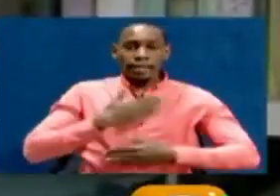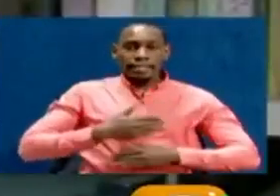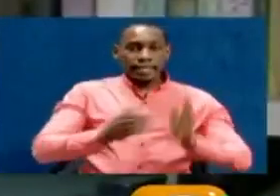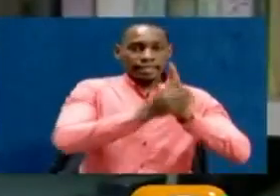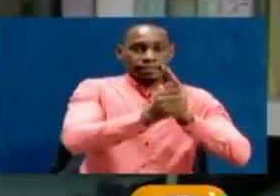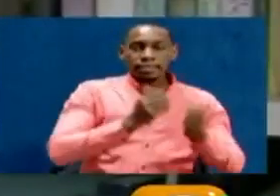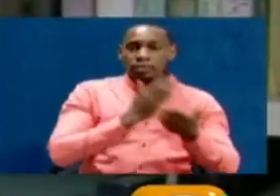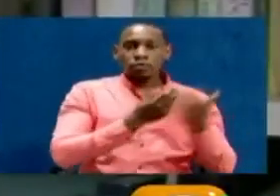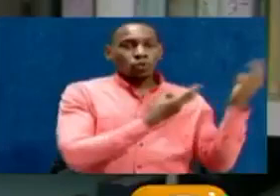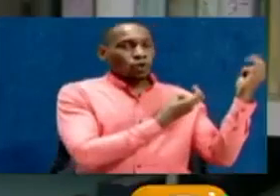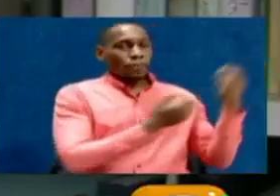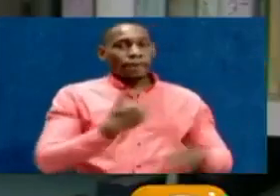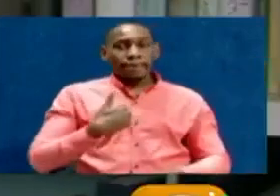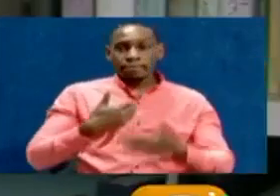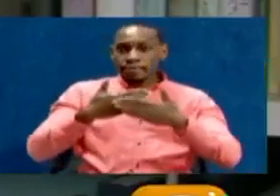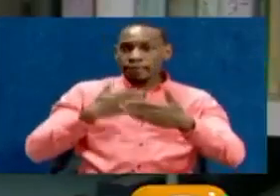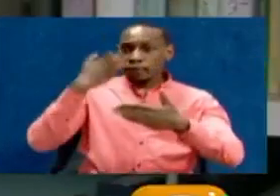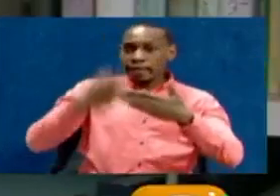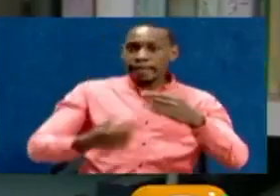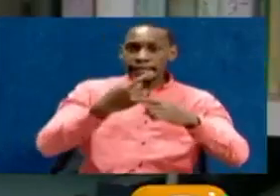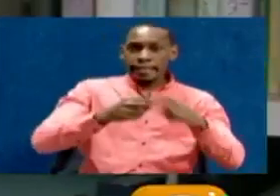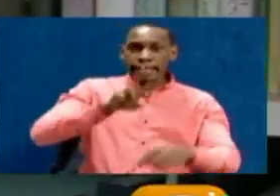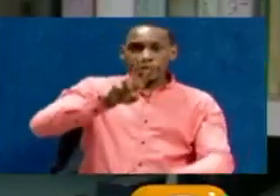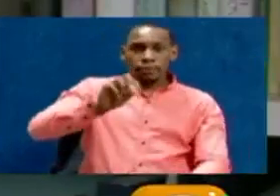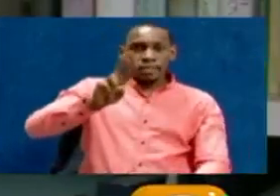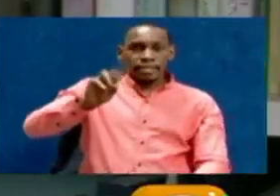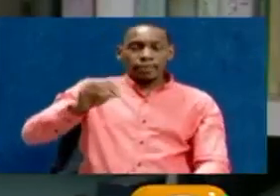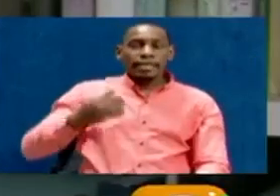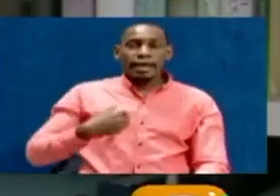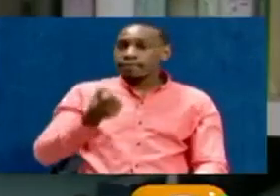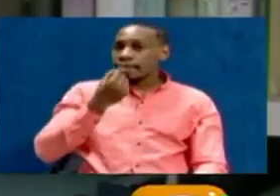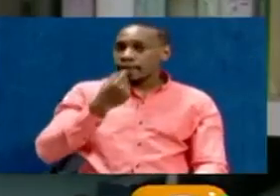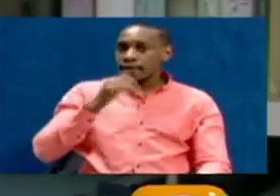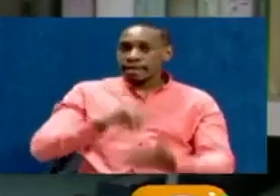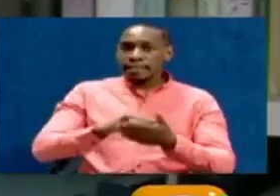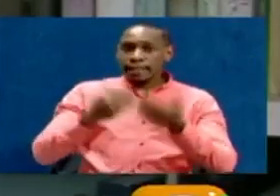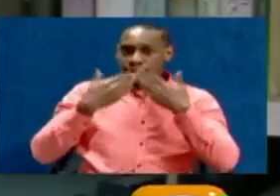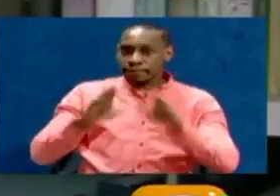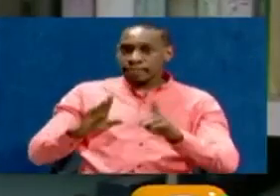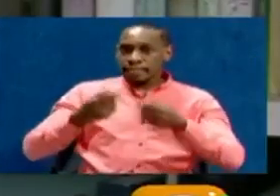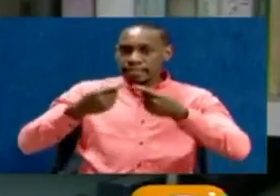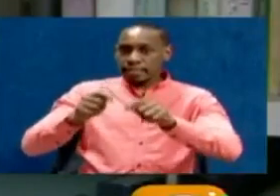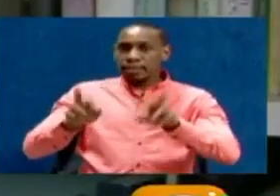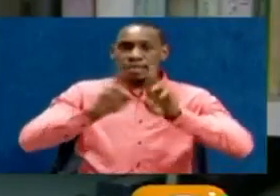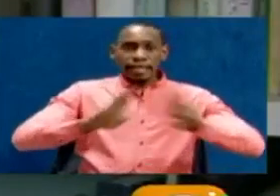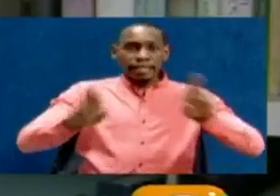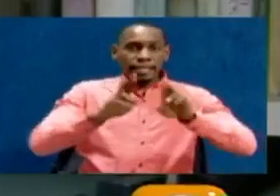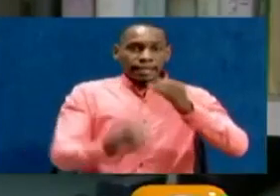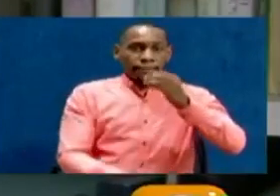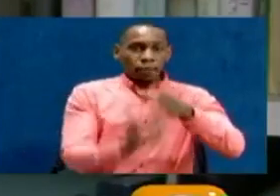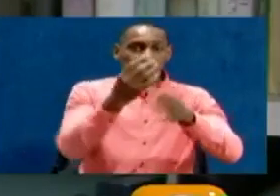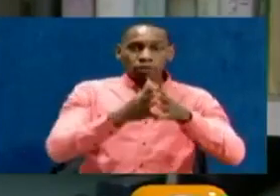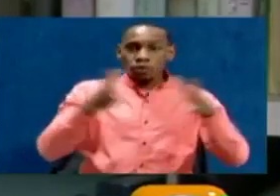quite hopeful that by the end of 2020, we will have vaccines that have made it through phase trials and are ready for